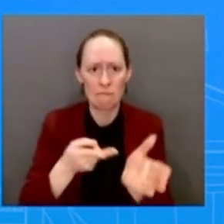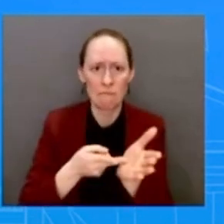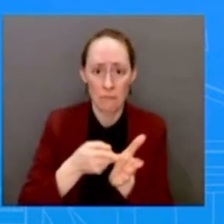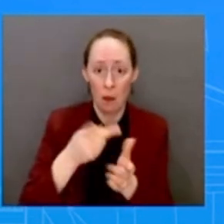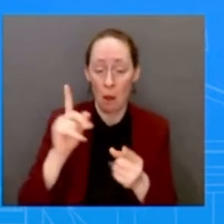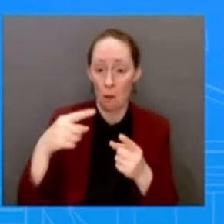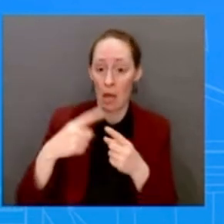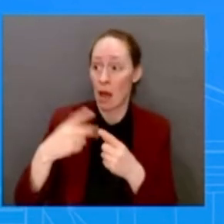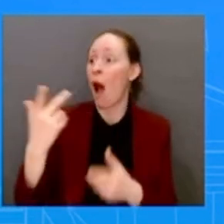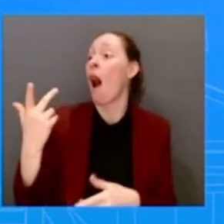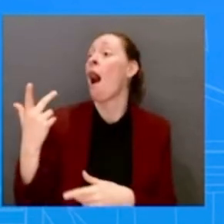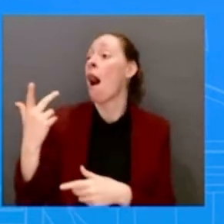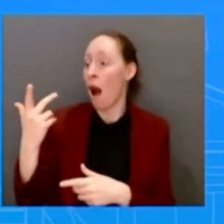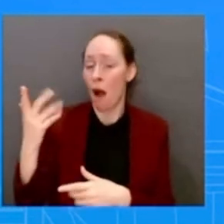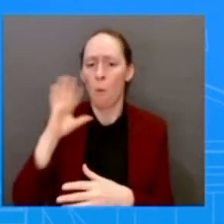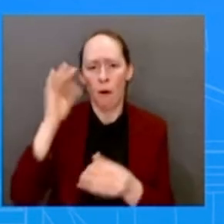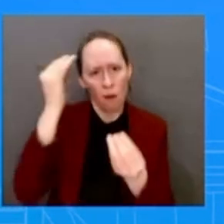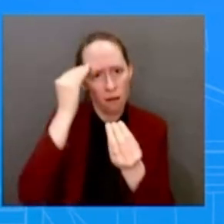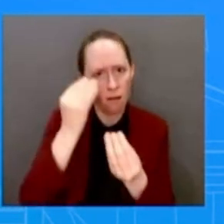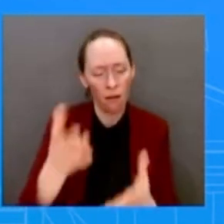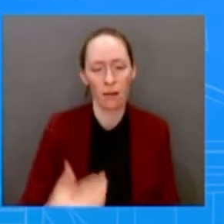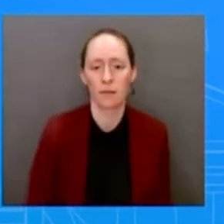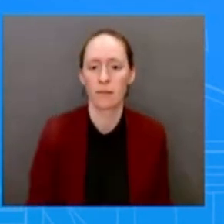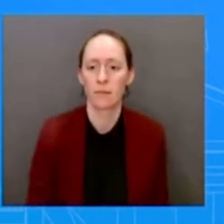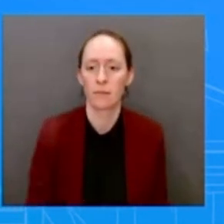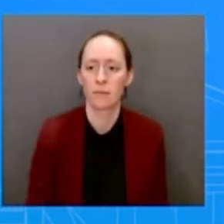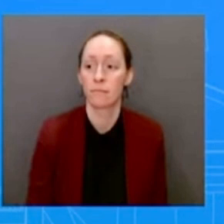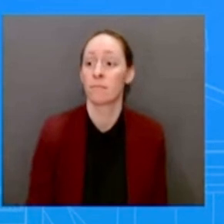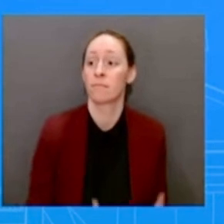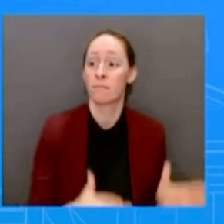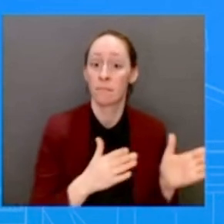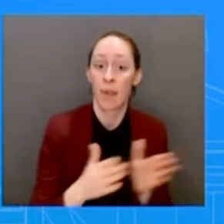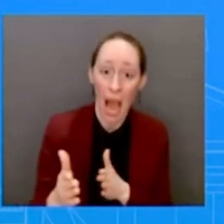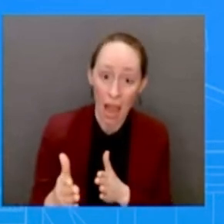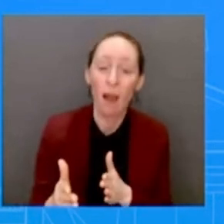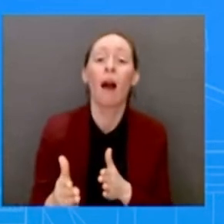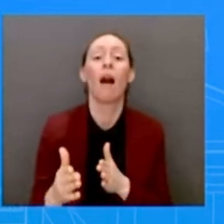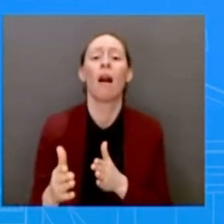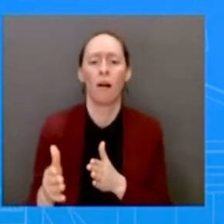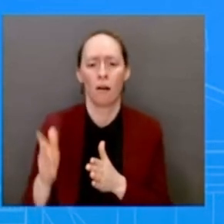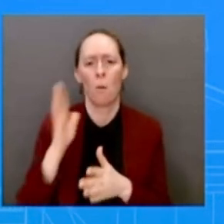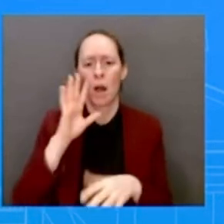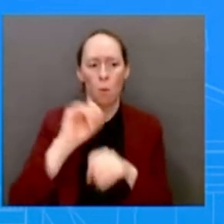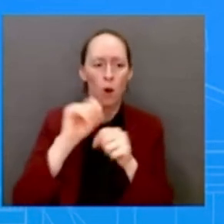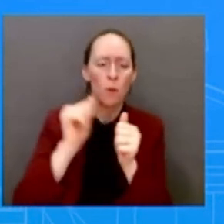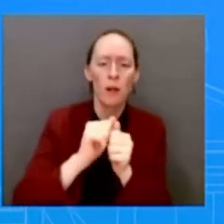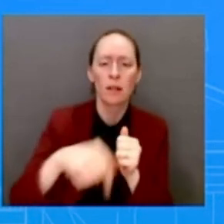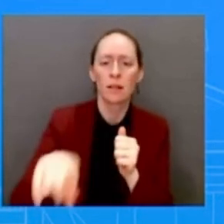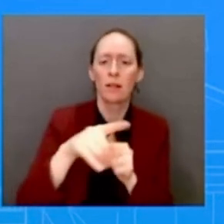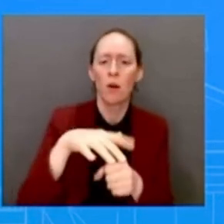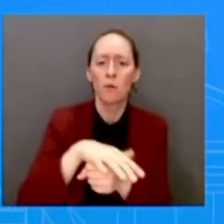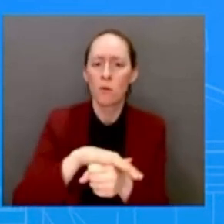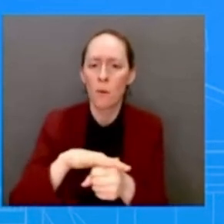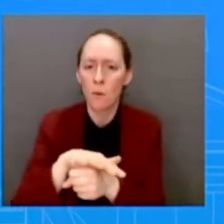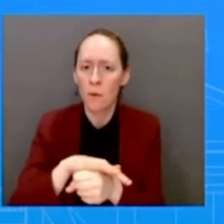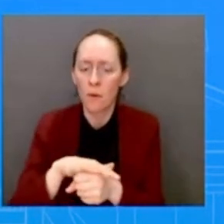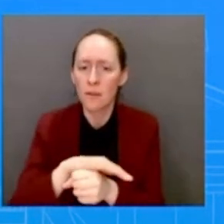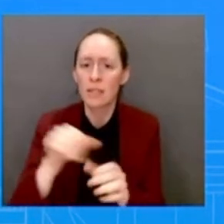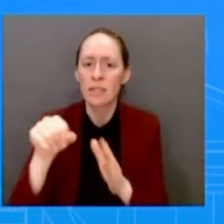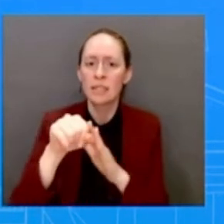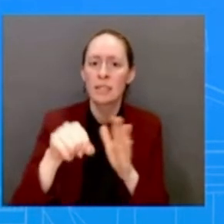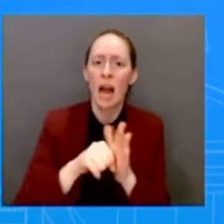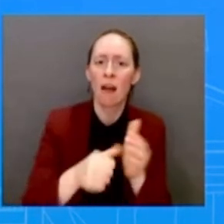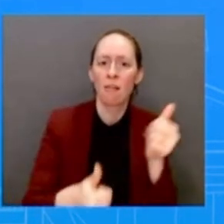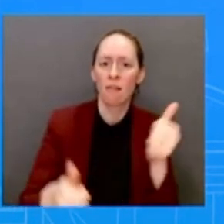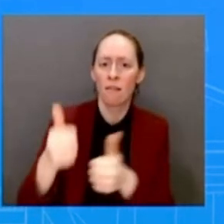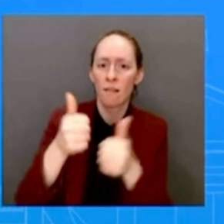trip ahead, you know, we're going to coordinate, it would be coordinated with the state and officials on the ground. And we'll certainly lay out what that could... change. I mean,